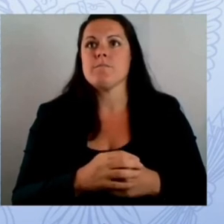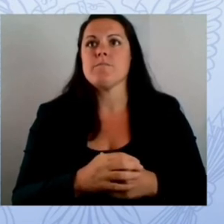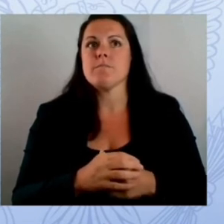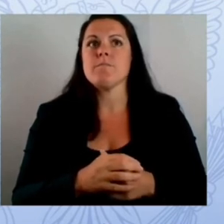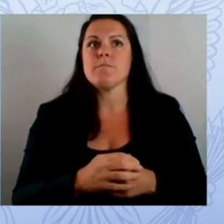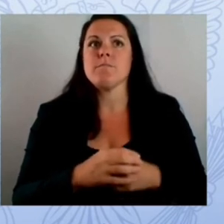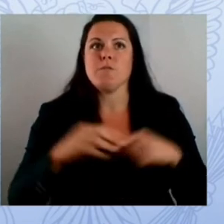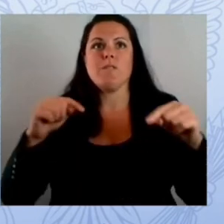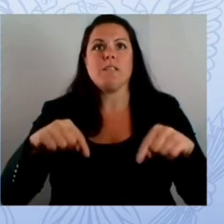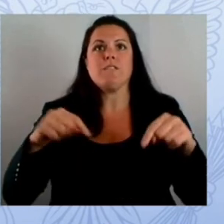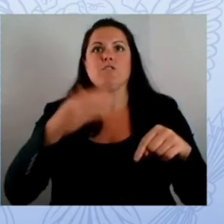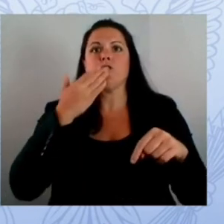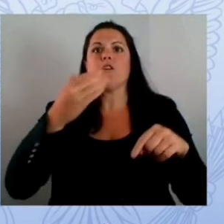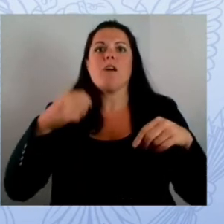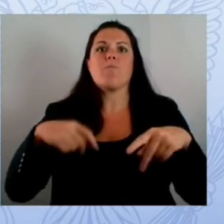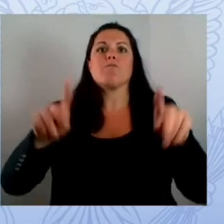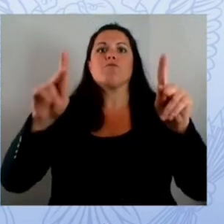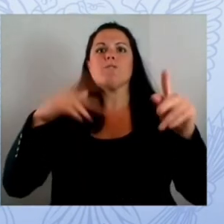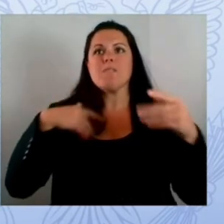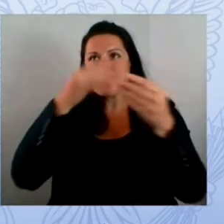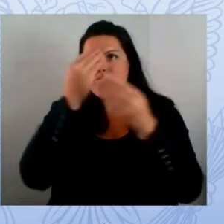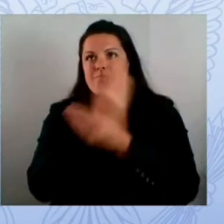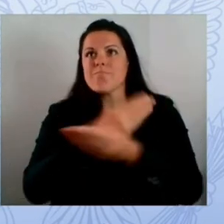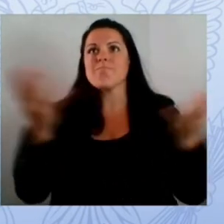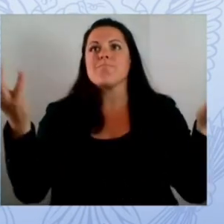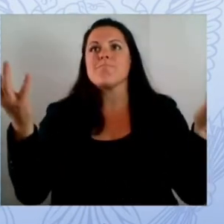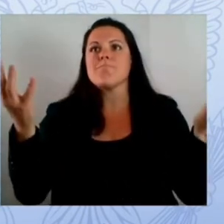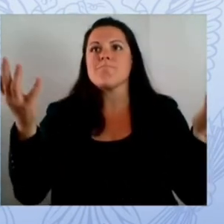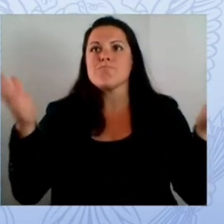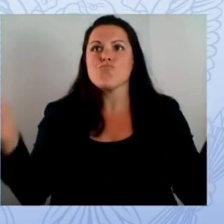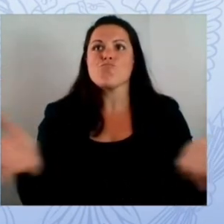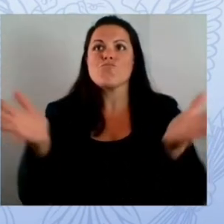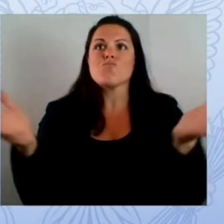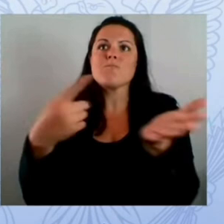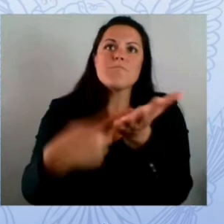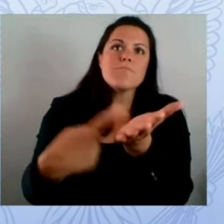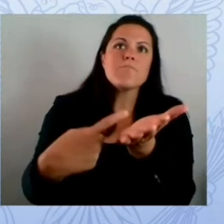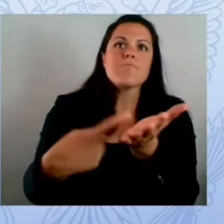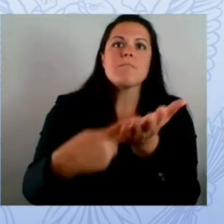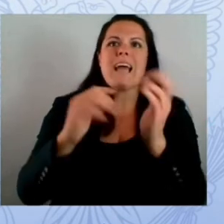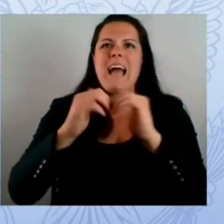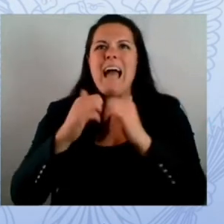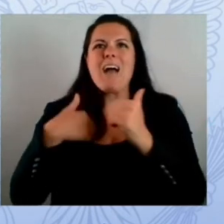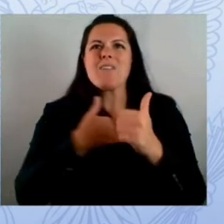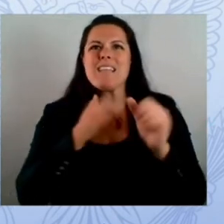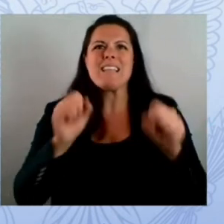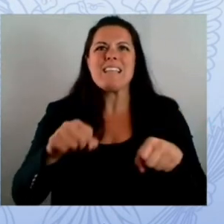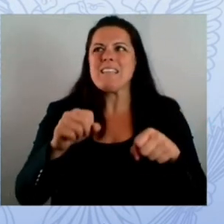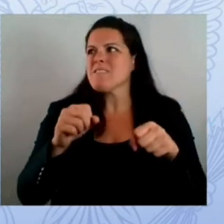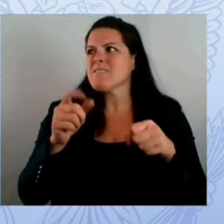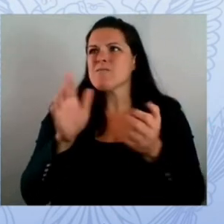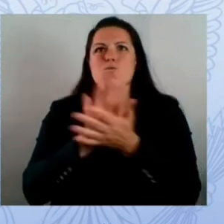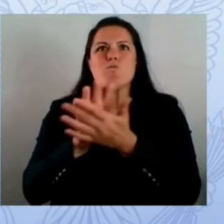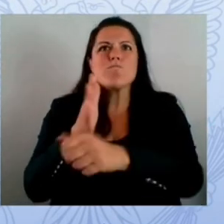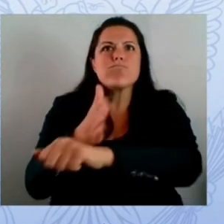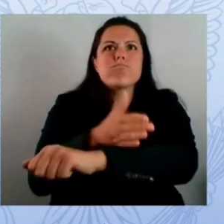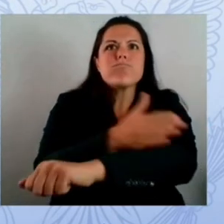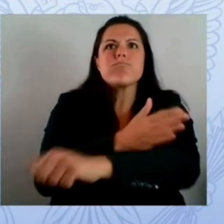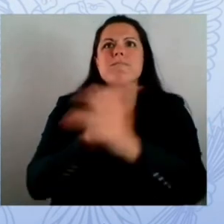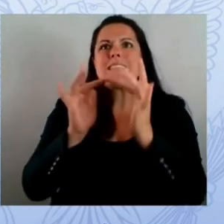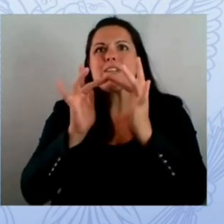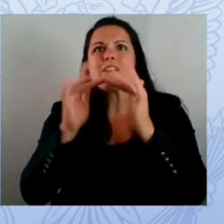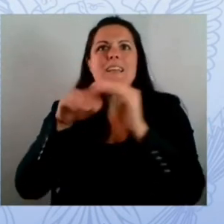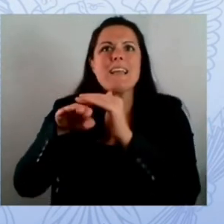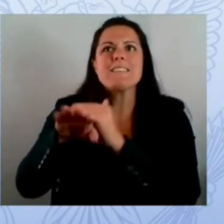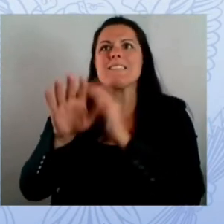superintendent carvalho did what i think the best leaders do the best leaders not just have a plan and are prepared and respond during the moment